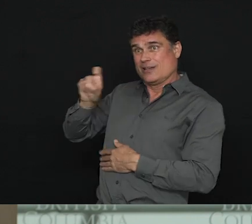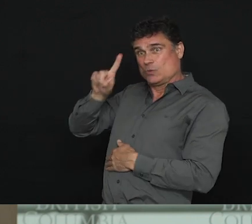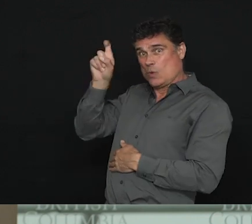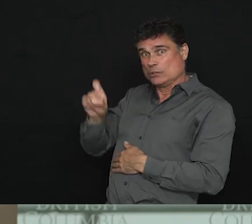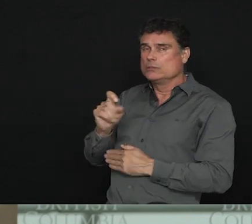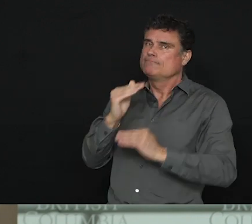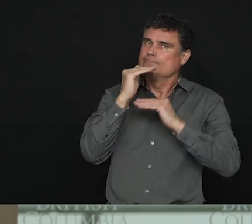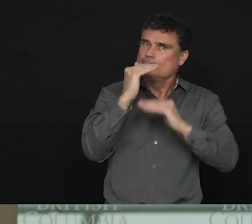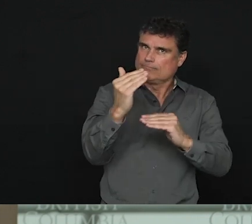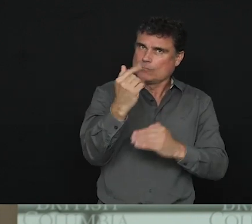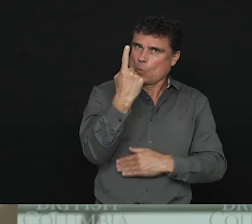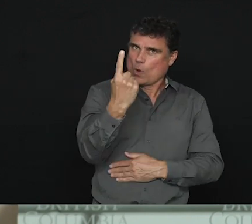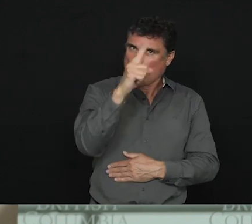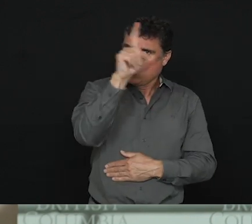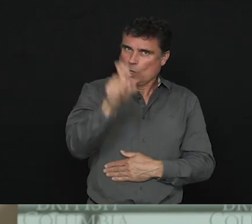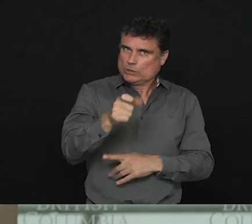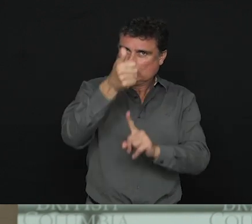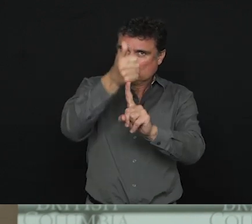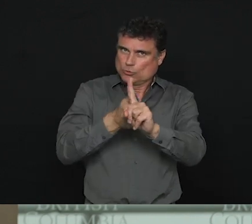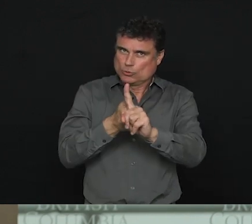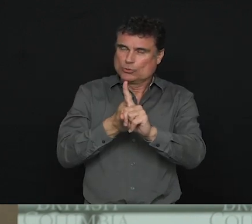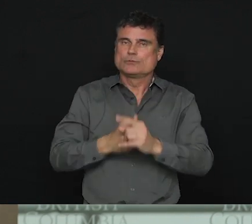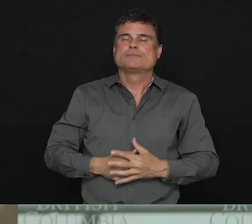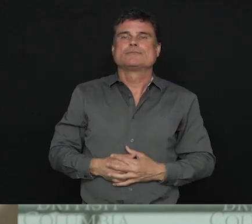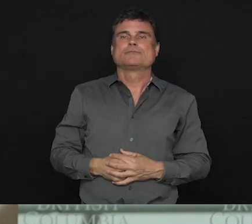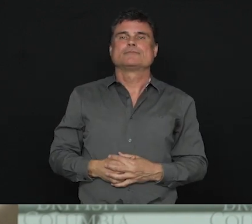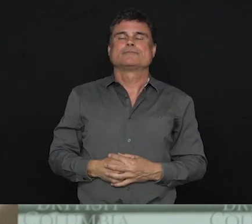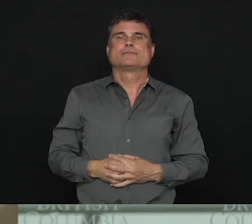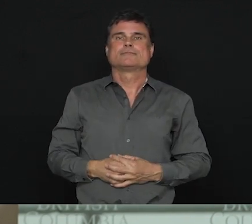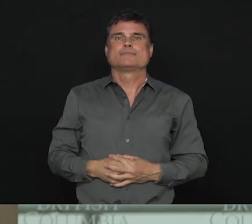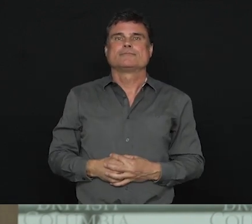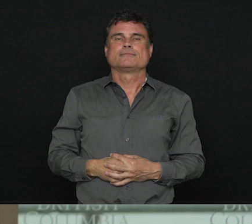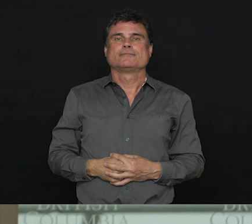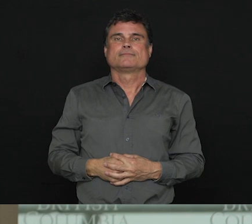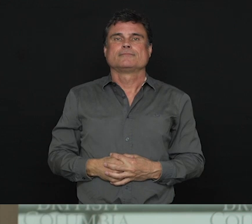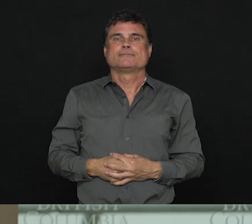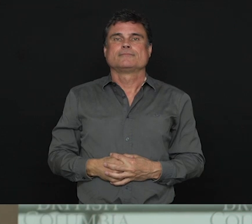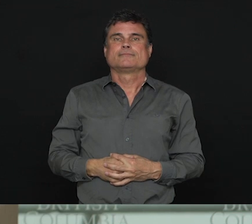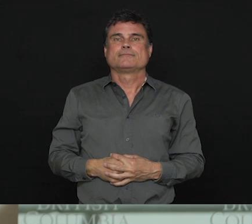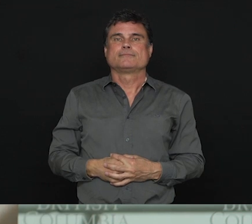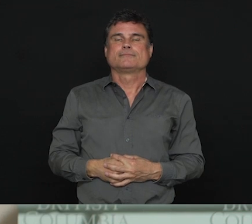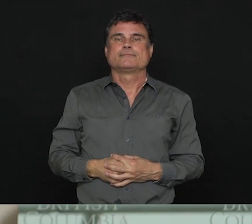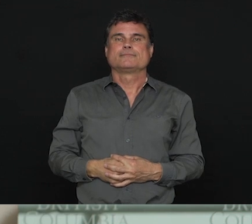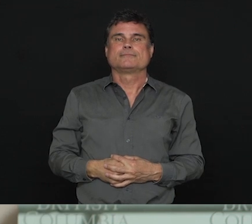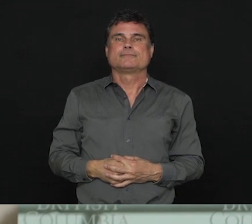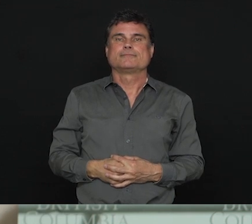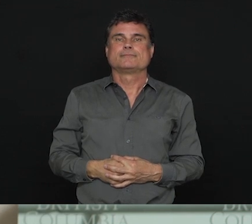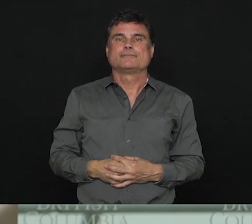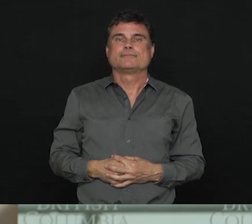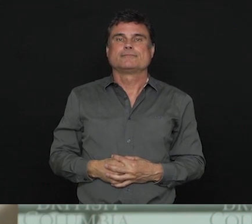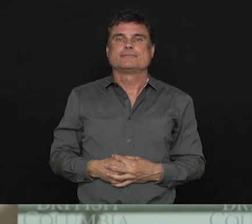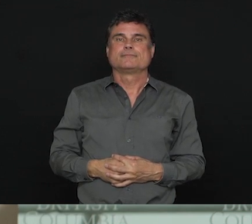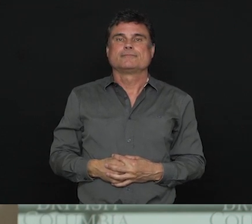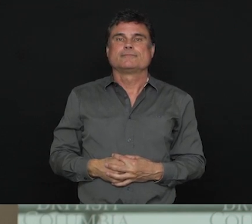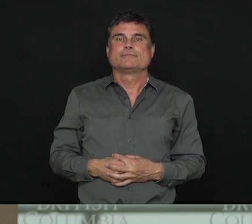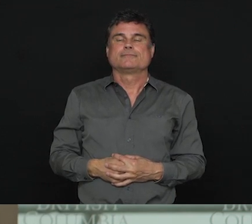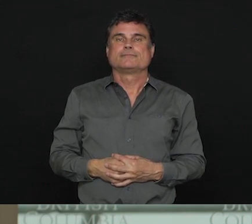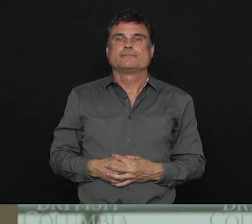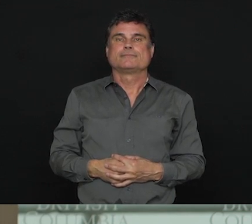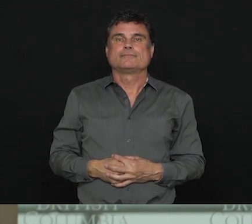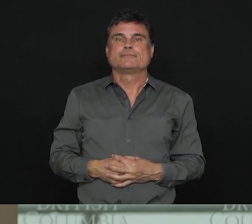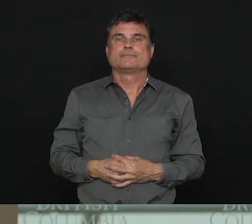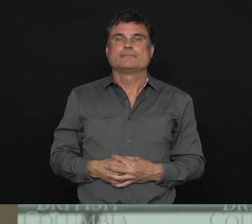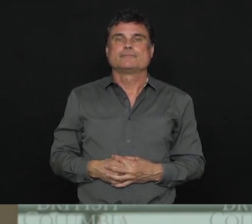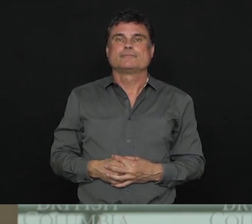media has a follow-up, please queue up again. And time permitting, we will be happy to take these questions. Also a reminder to the media, please keep your